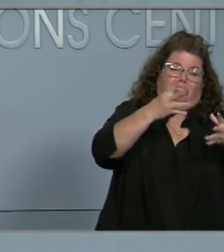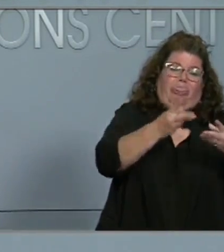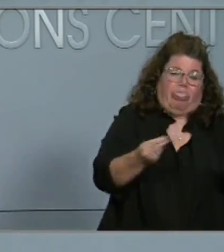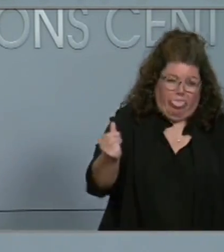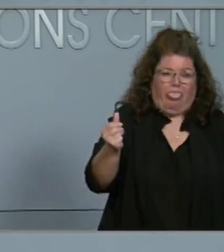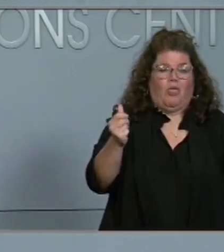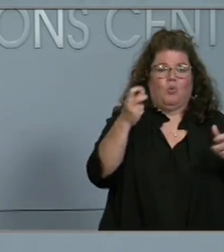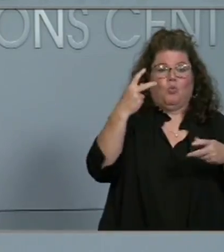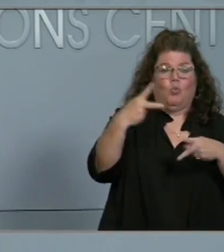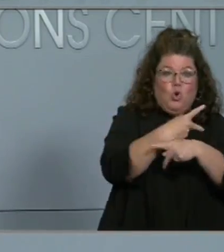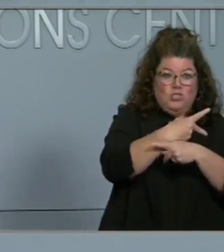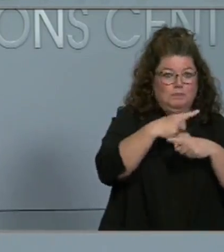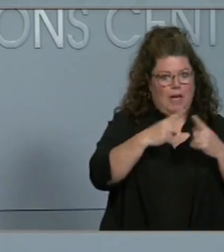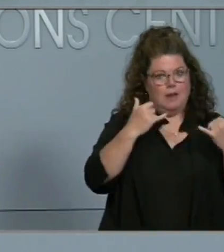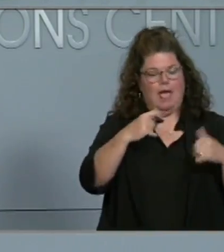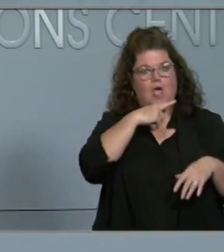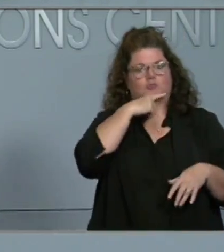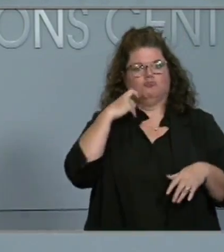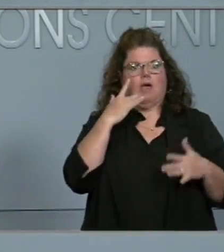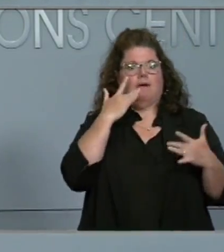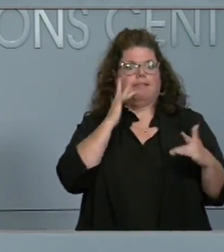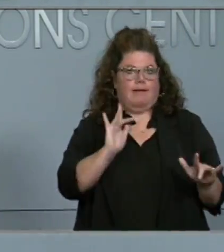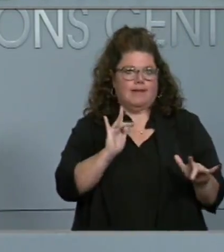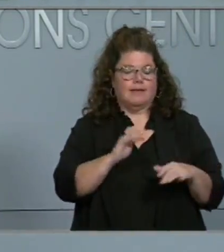Will, would you want to add anything to that?